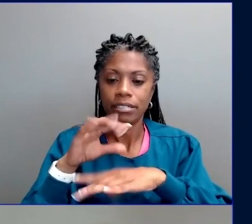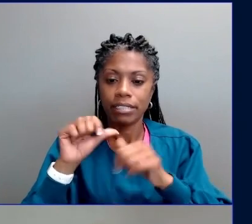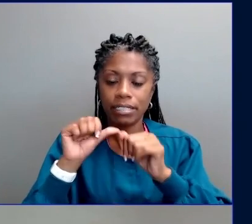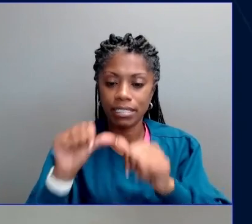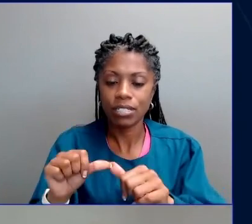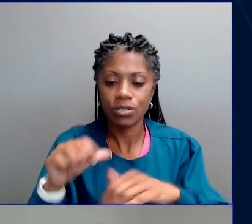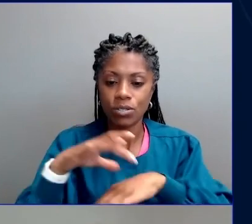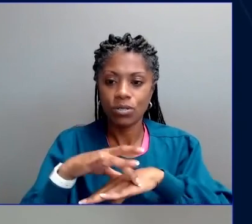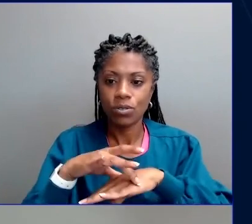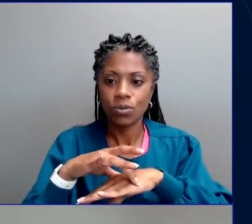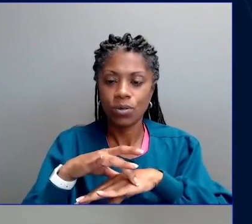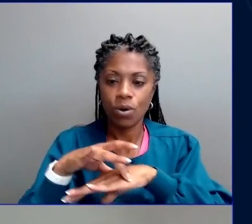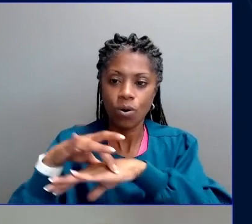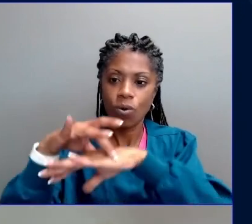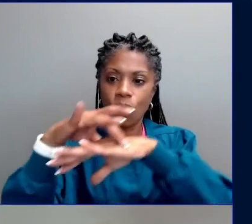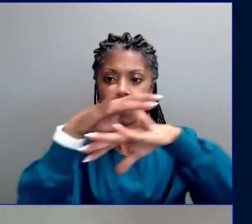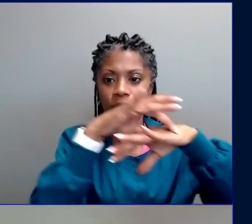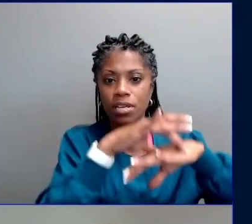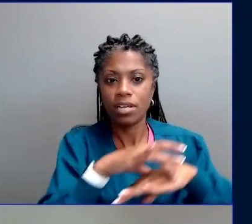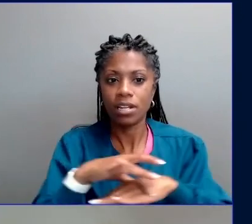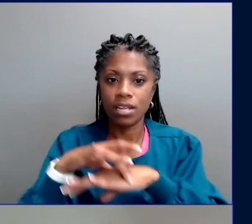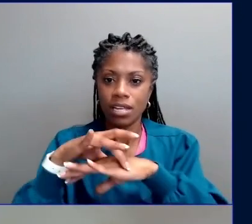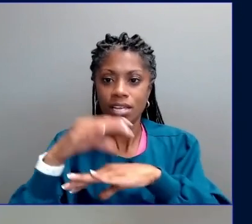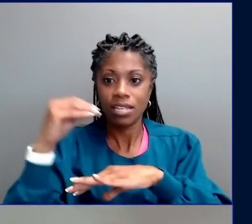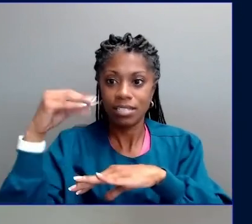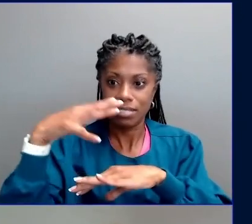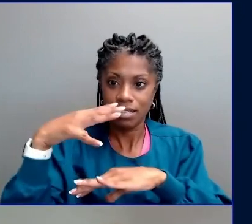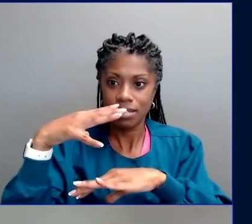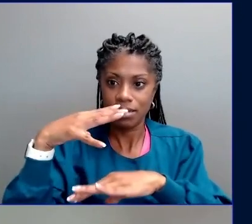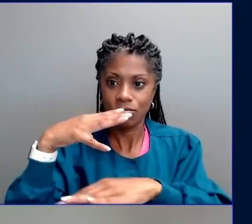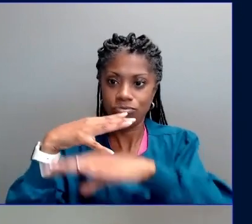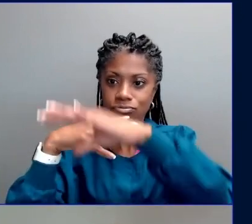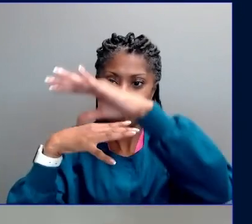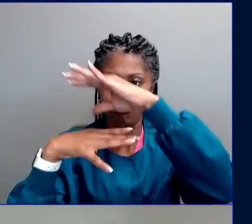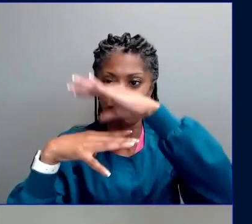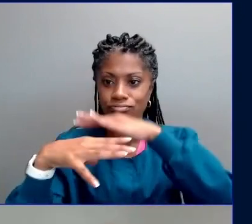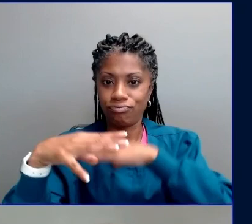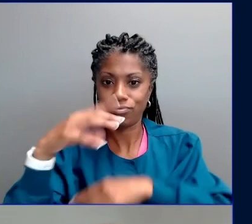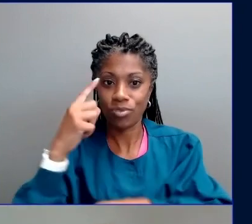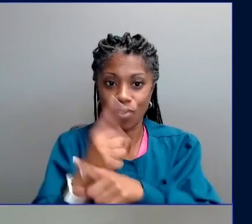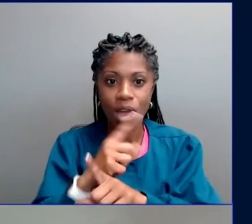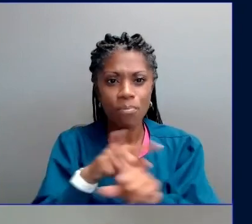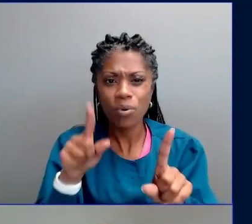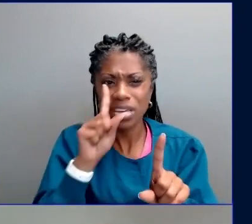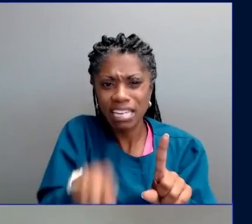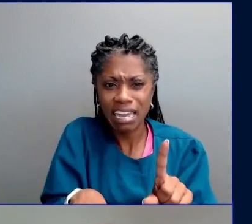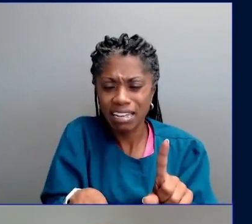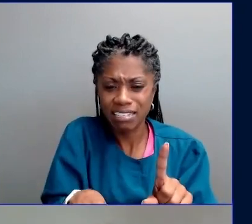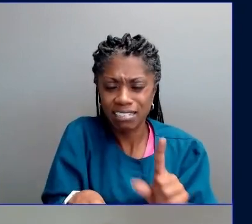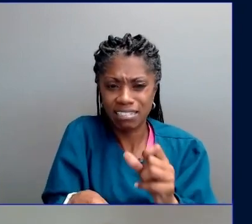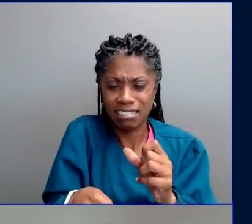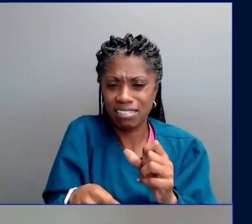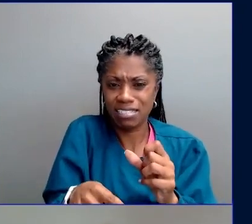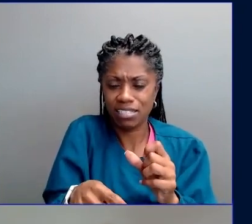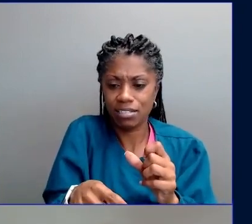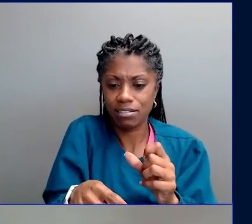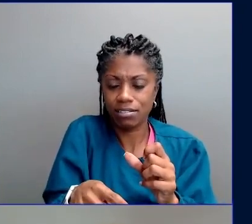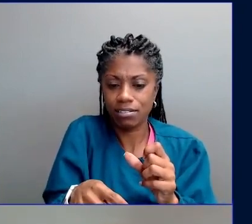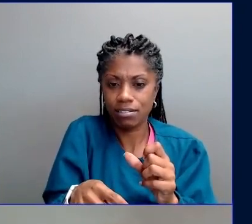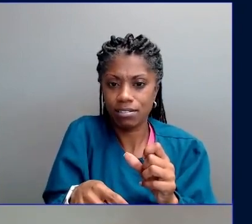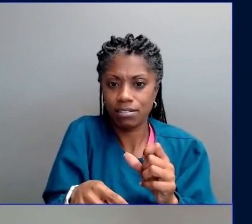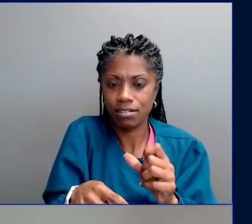quite literally us. We are not and cannot ever orbit around this universe without the incredible